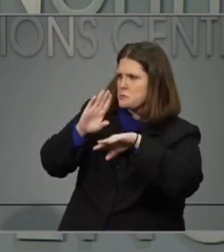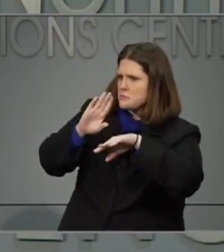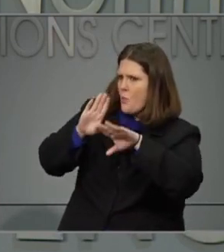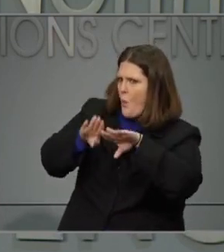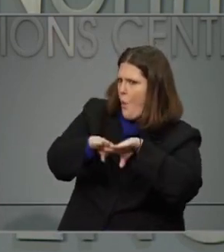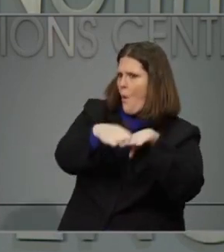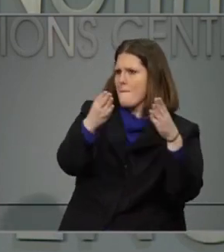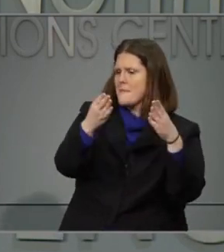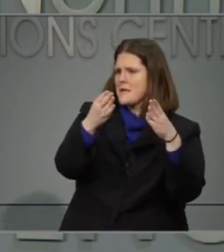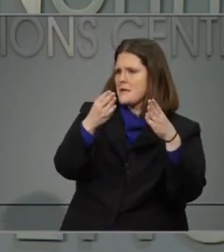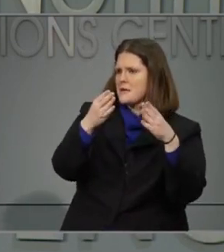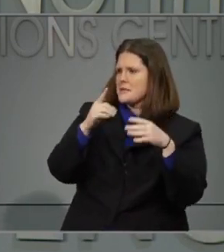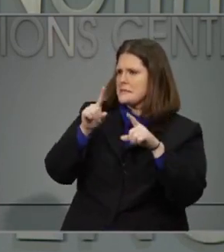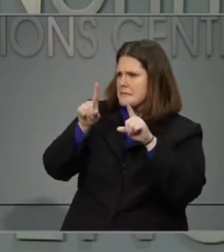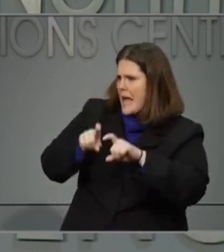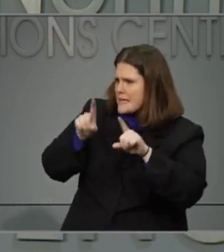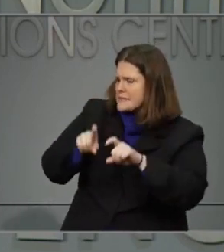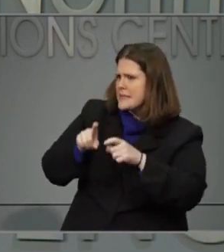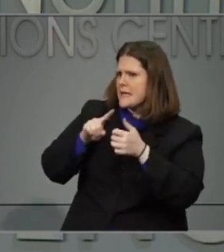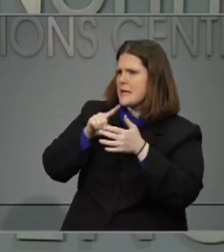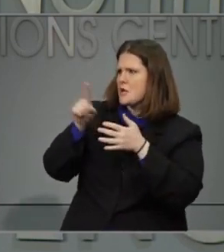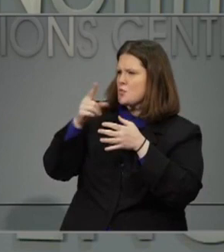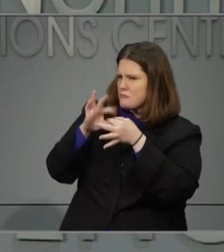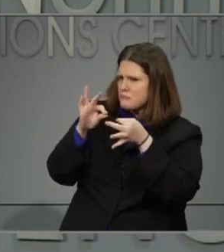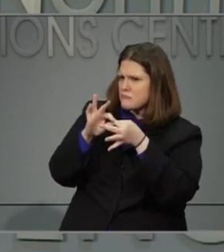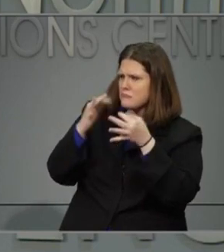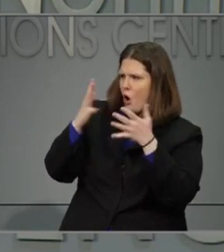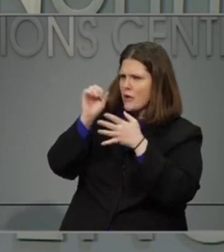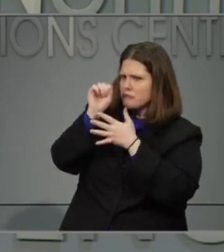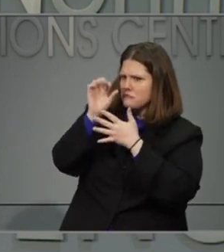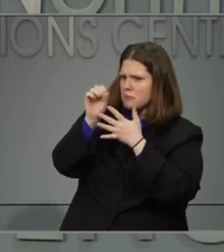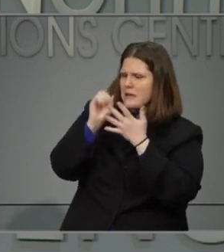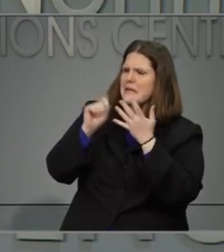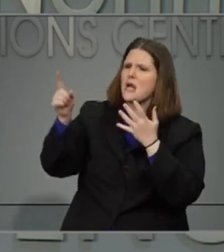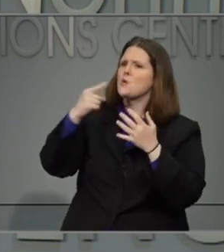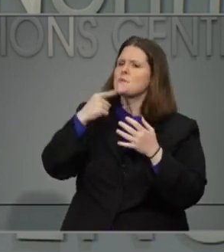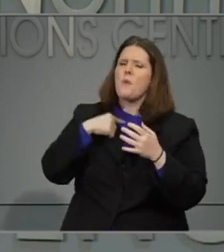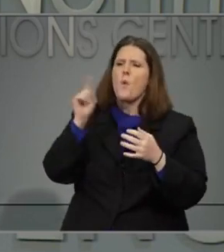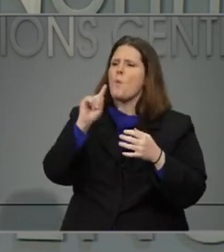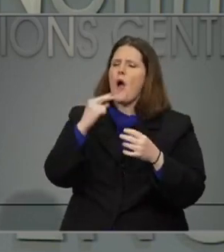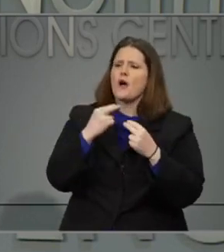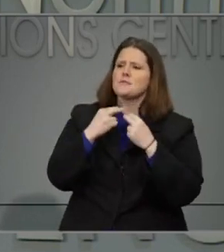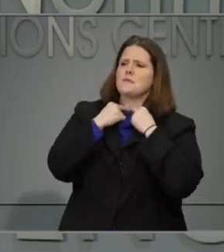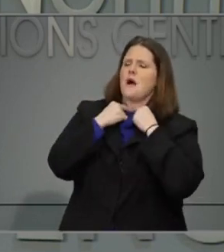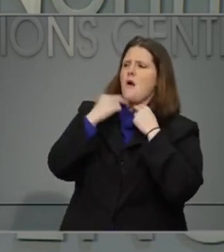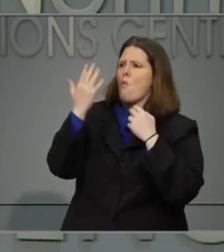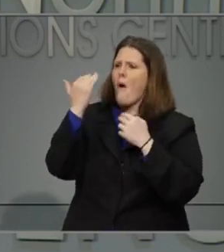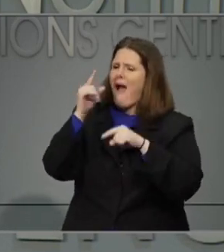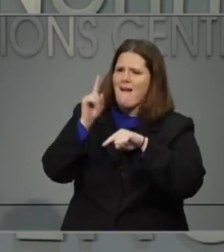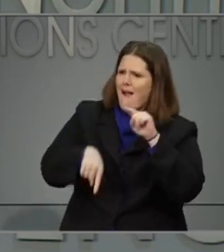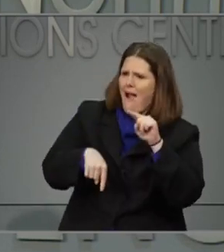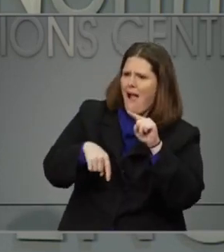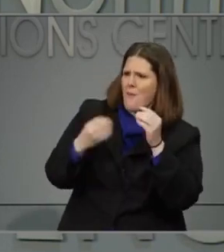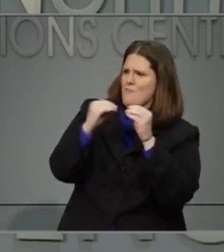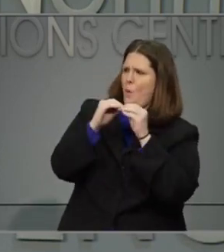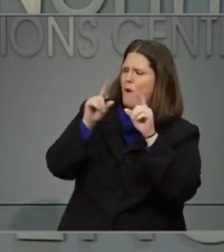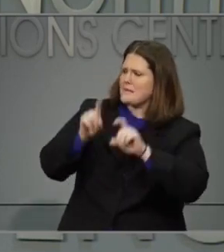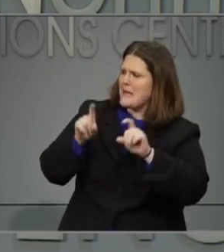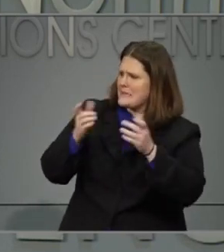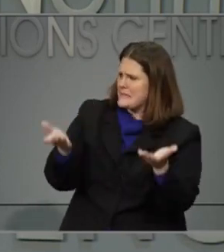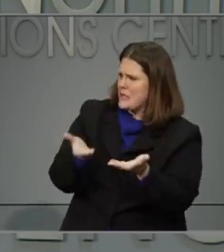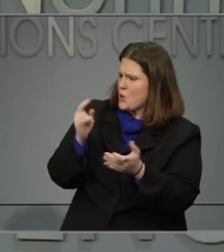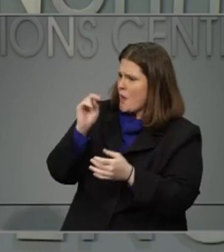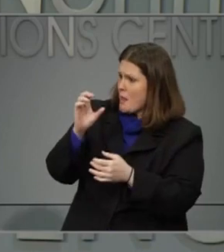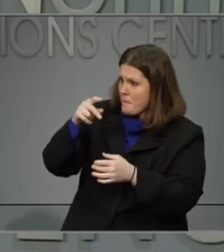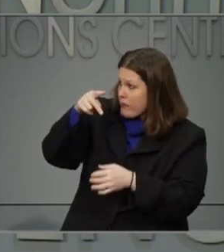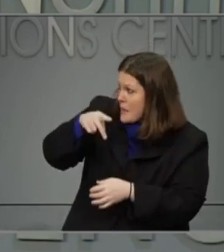tests that are being performed in North Carolina. Can you explain what the current bottleneck or roadblock to getting more testing done in North Carolina is? Is